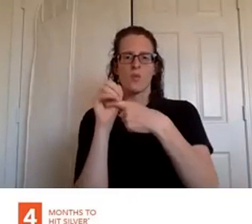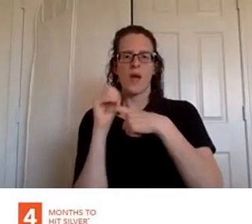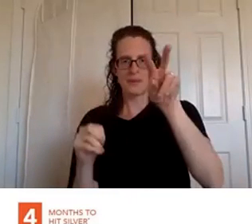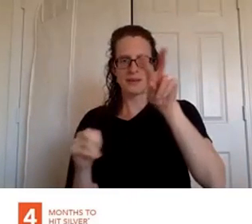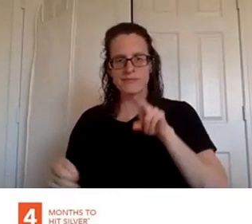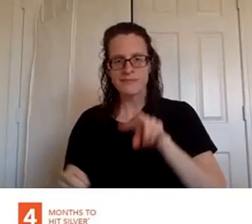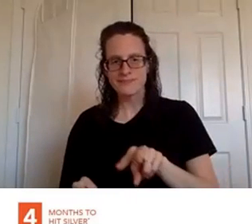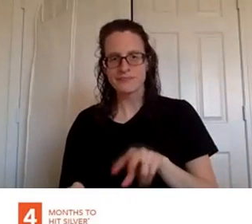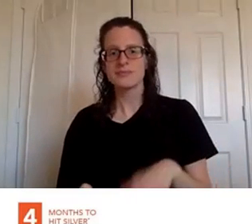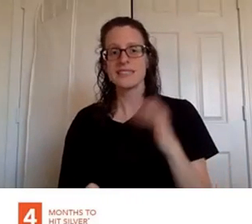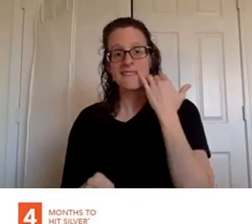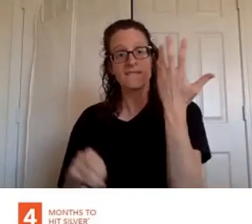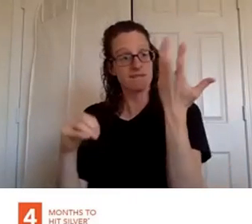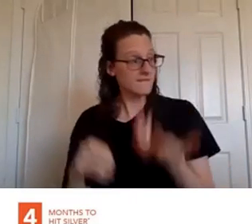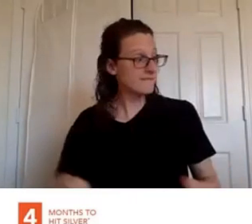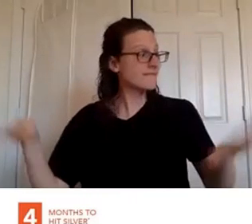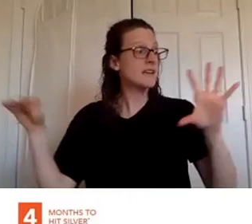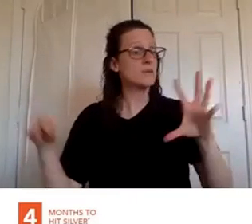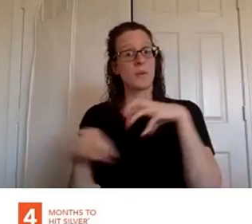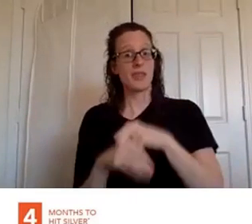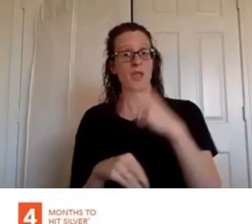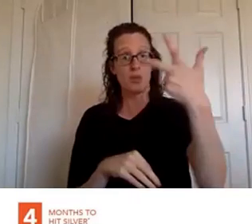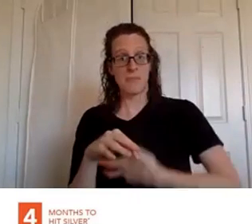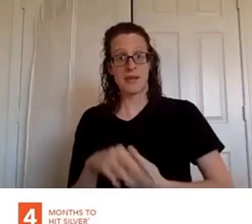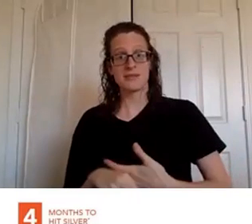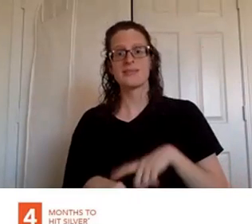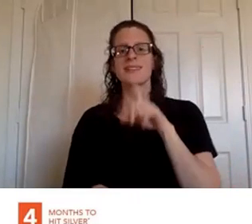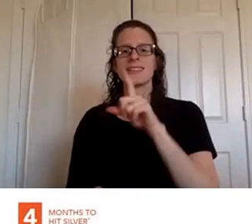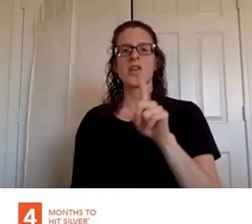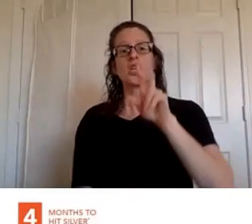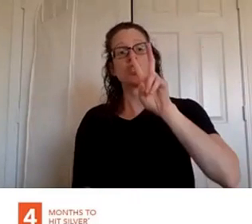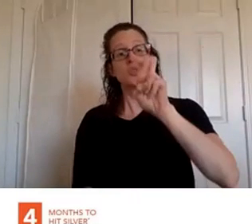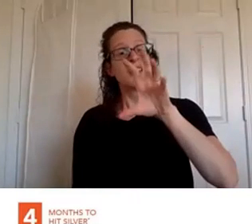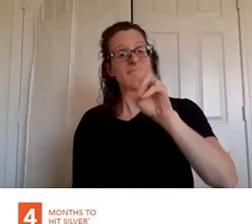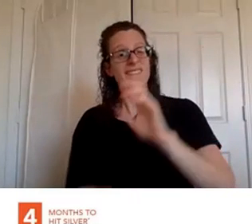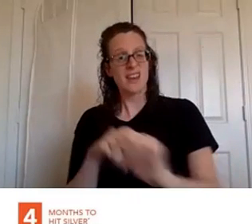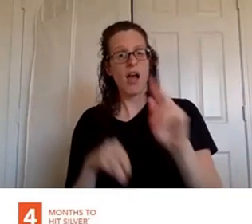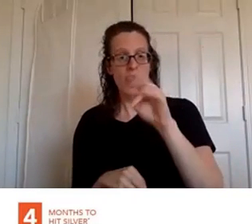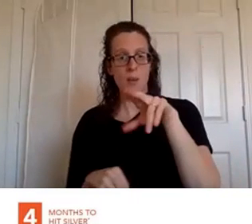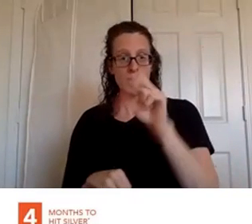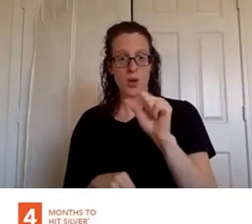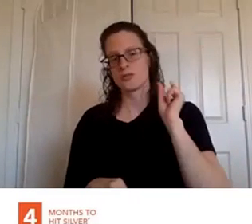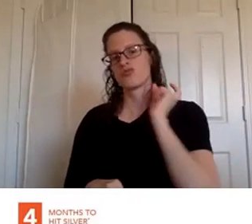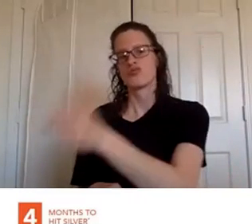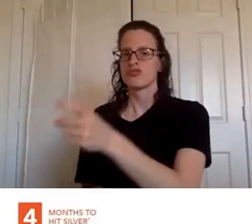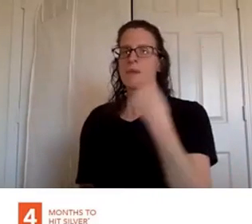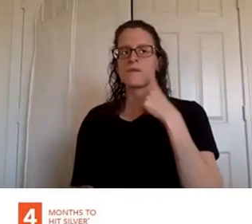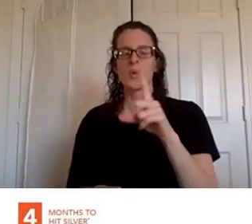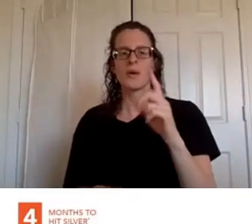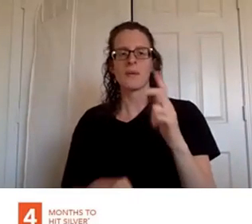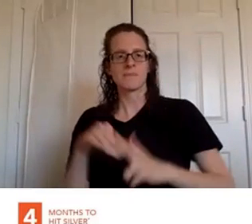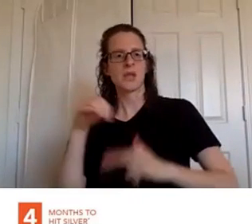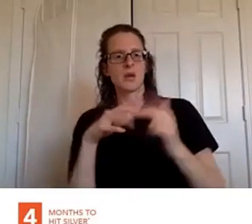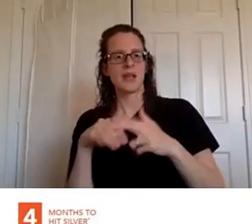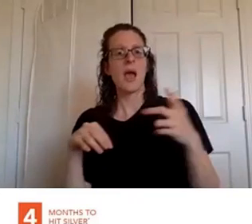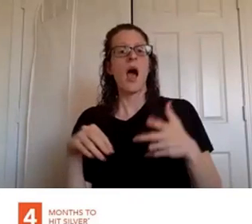if you do that um within those three months you get a 250 bonus from young living on top of the other